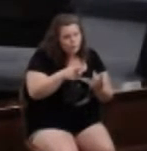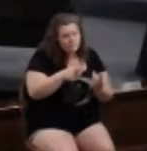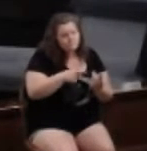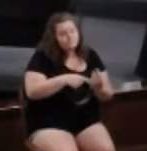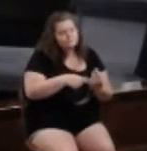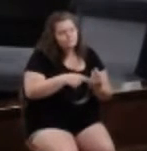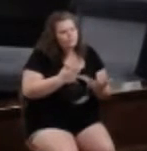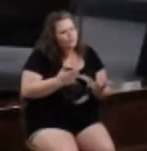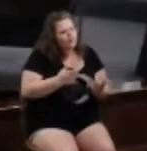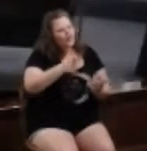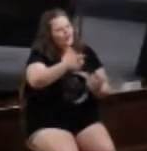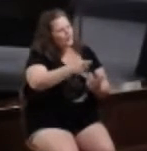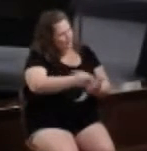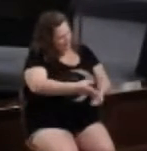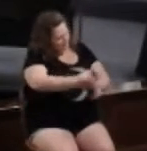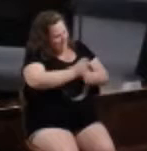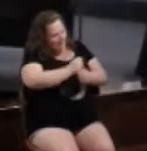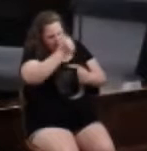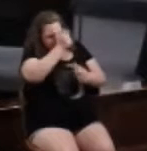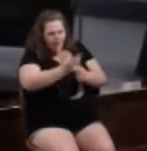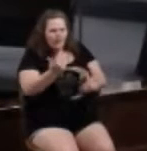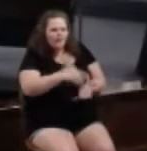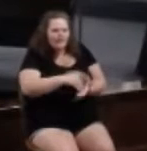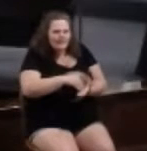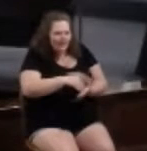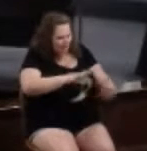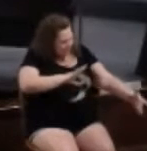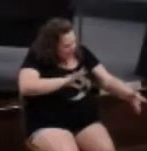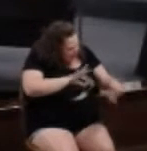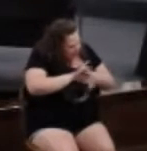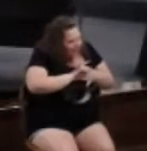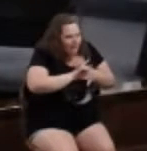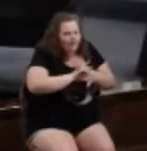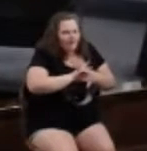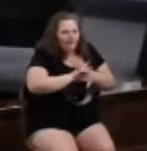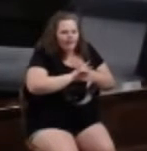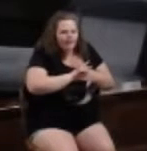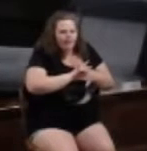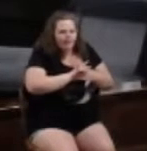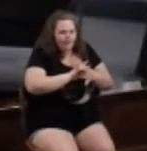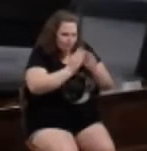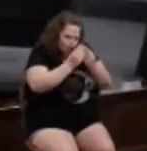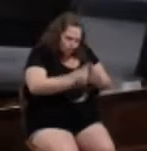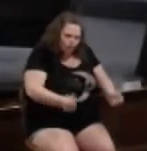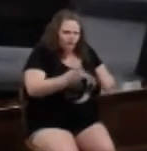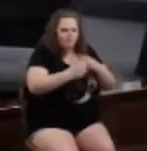you have gained your brother. There's that restoration again. There's that reconciliation.